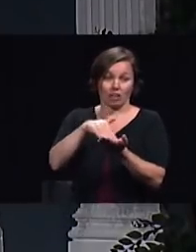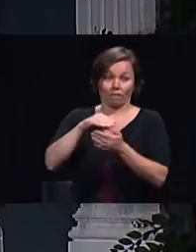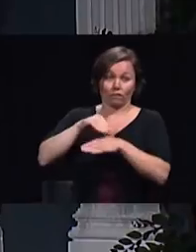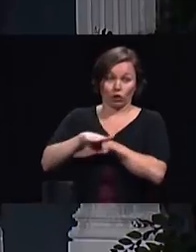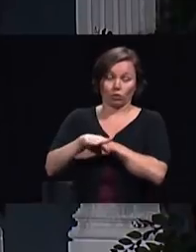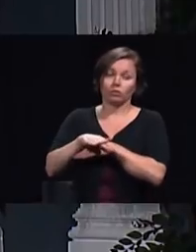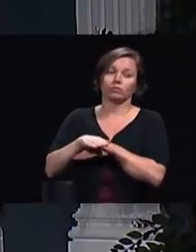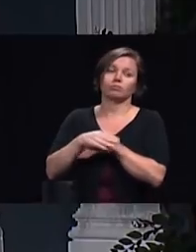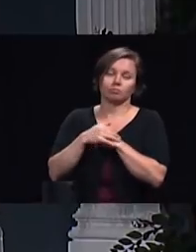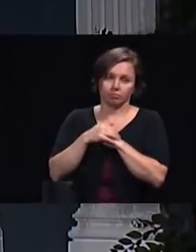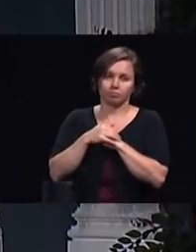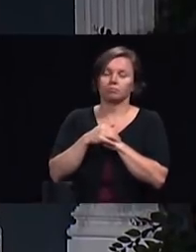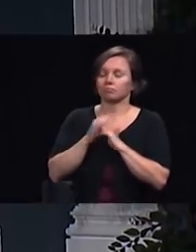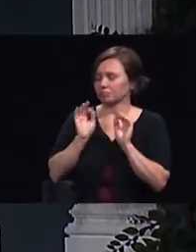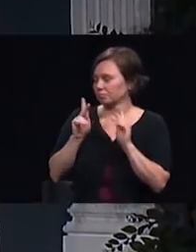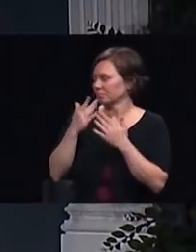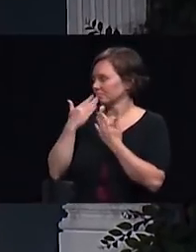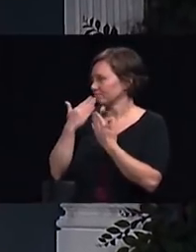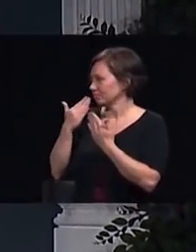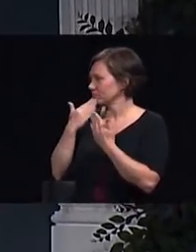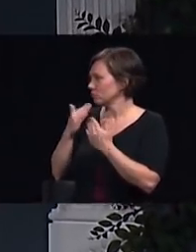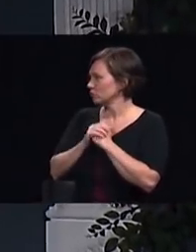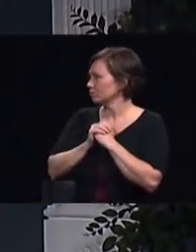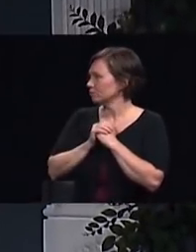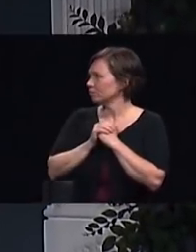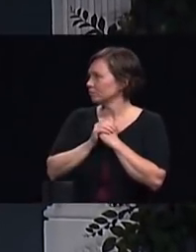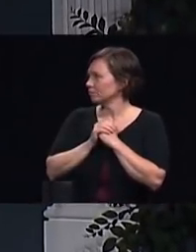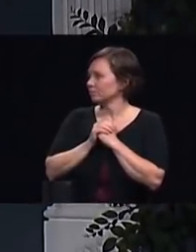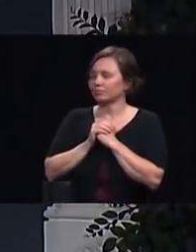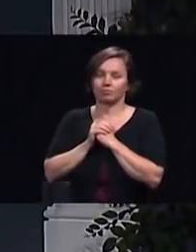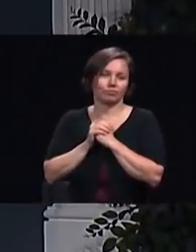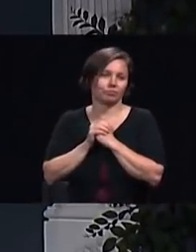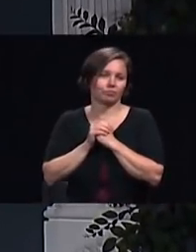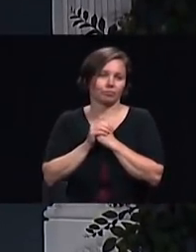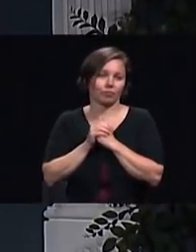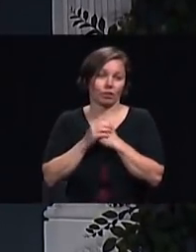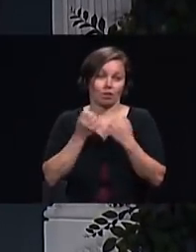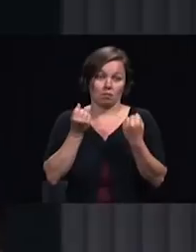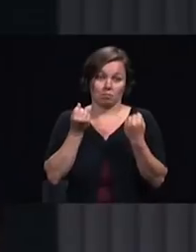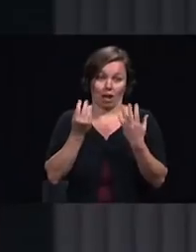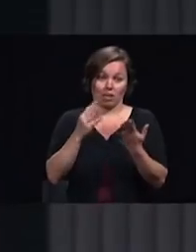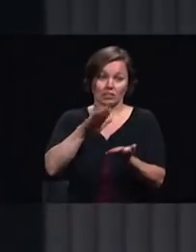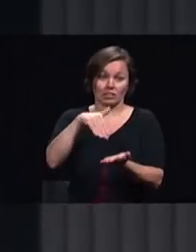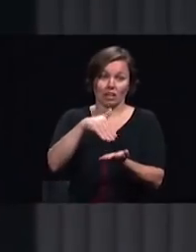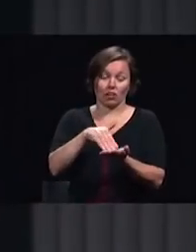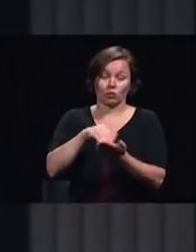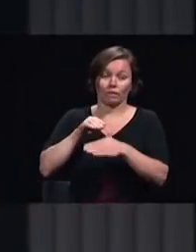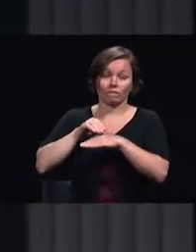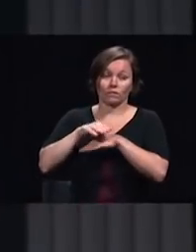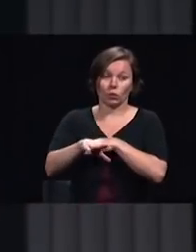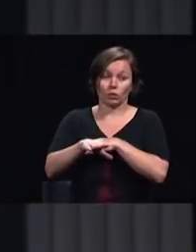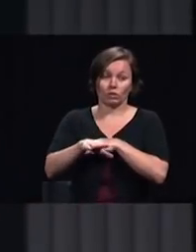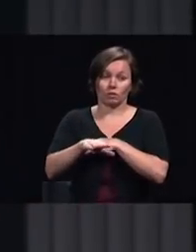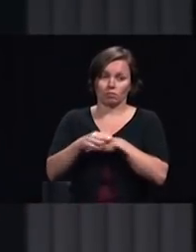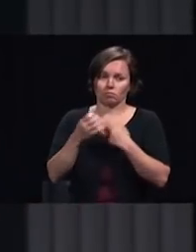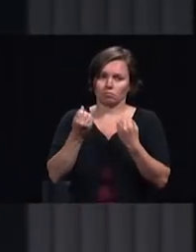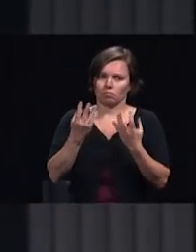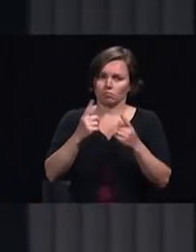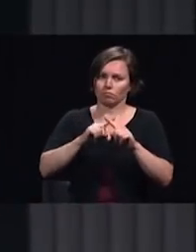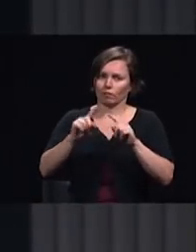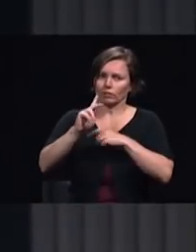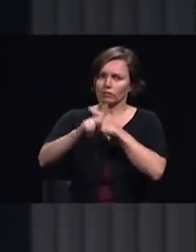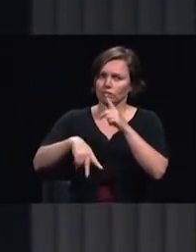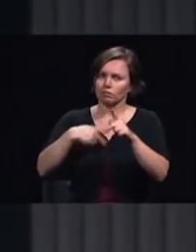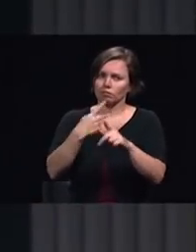there are hundreds of centers of influence around the world today and there are many different types of centers we